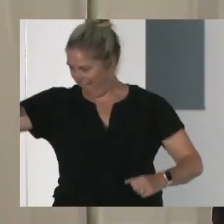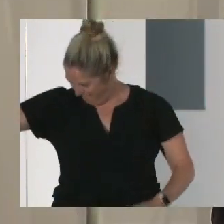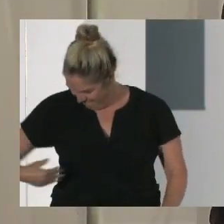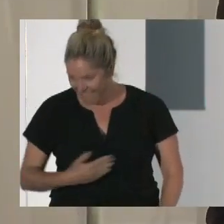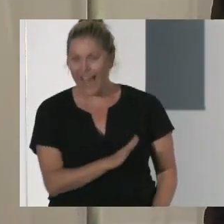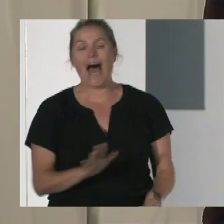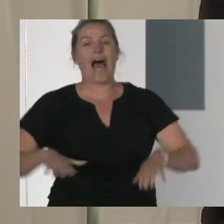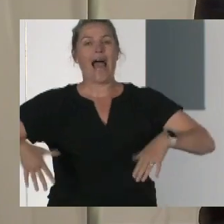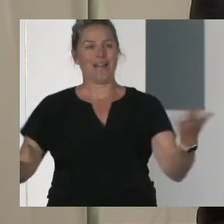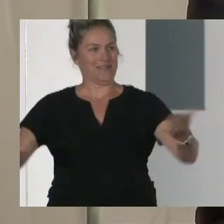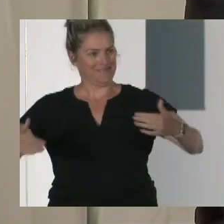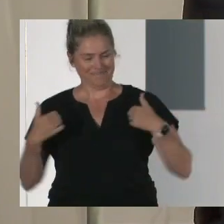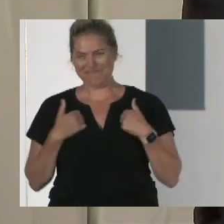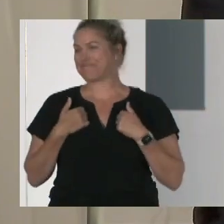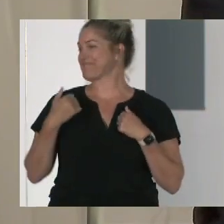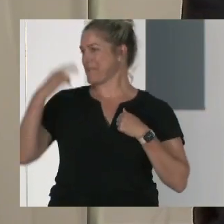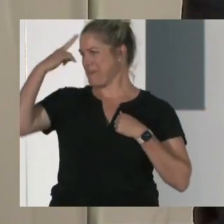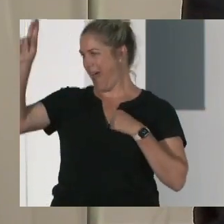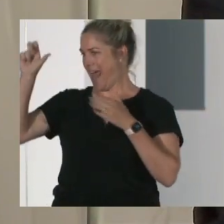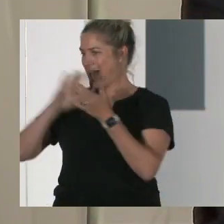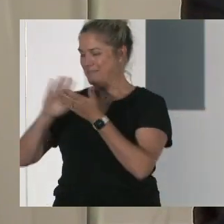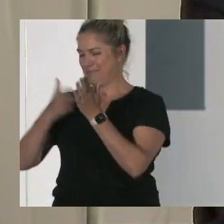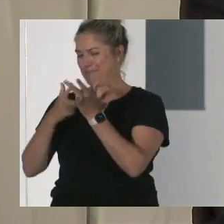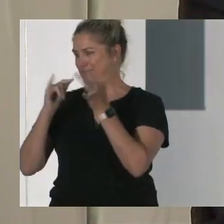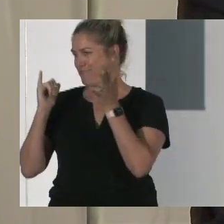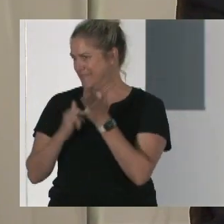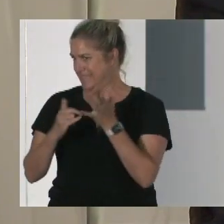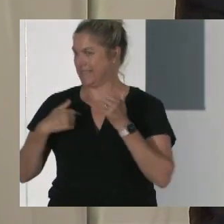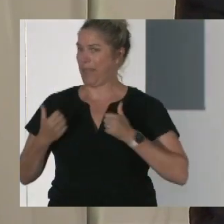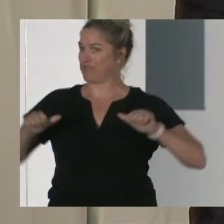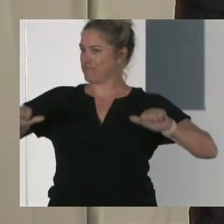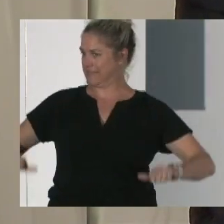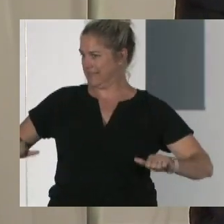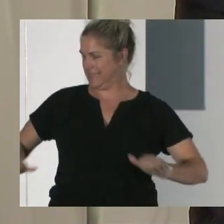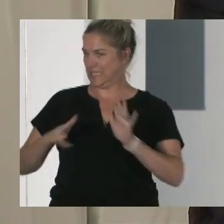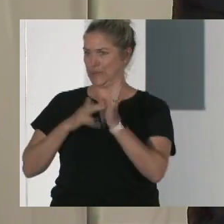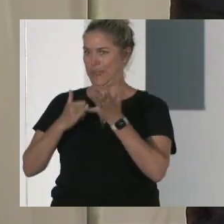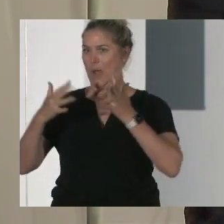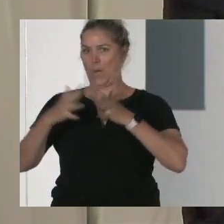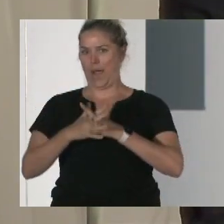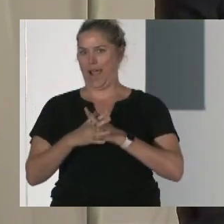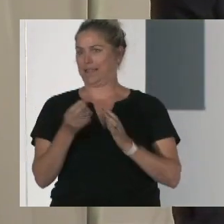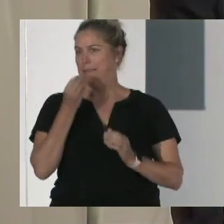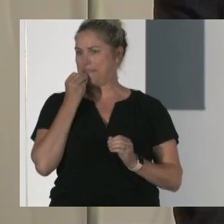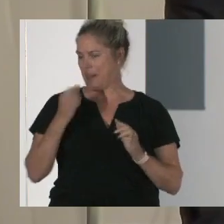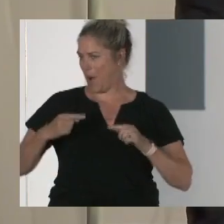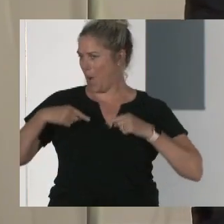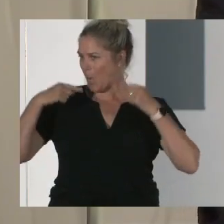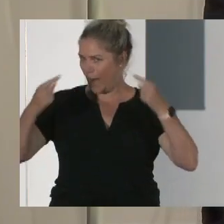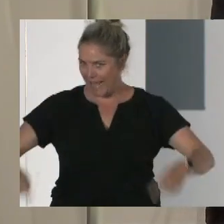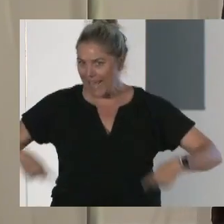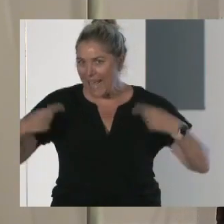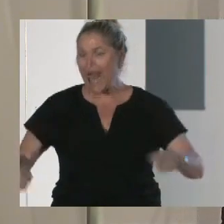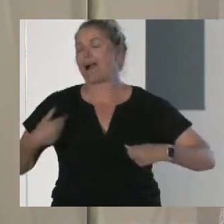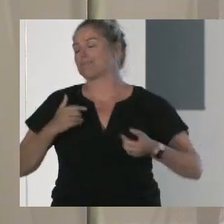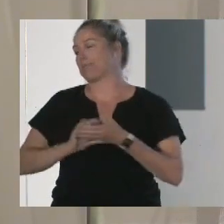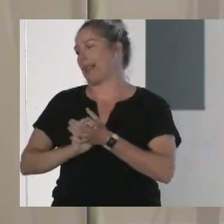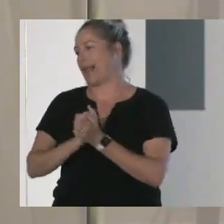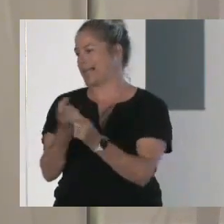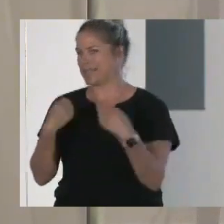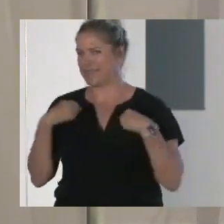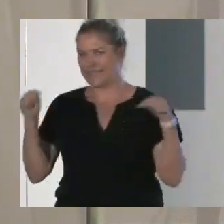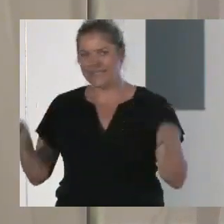said, I'm Chris Watt, I'm the President of New South Wales Meals on Wheels, and I'm really pleased that we're here to be part of this